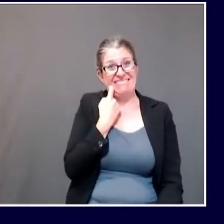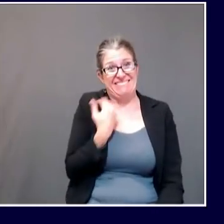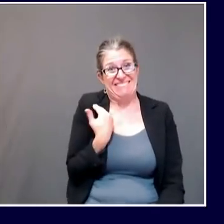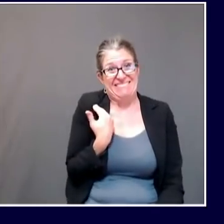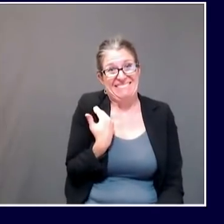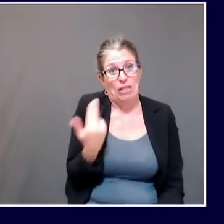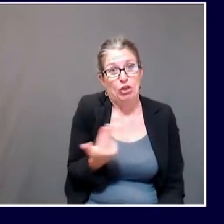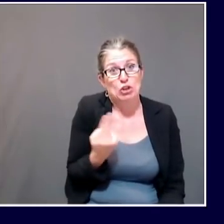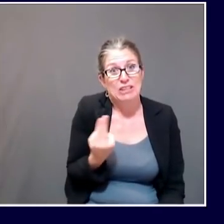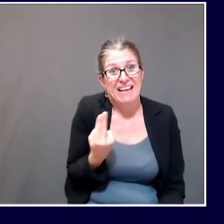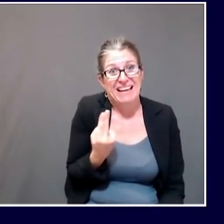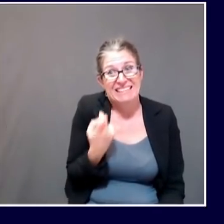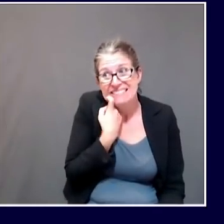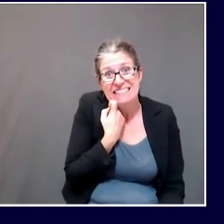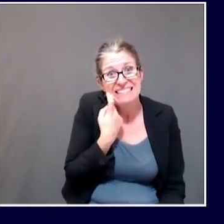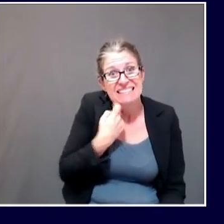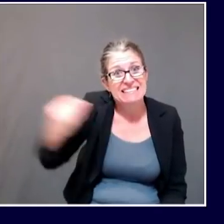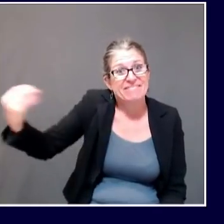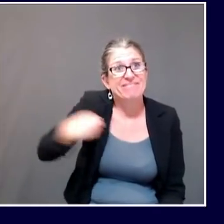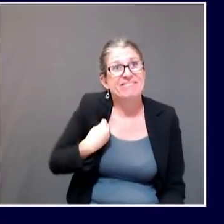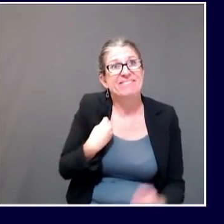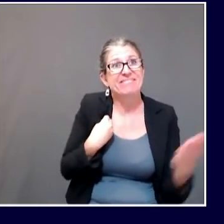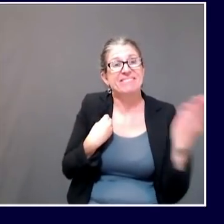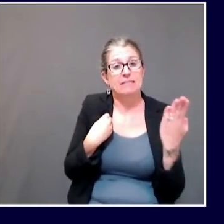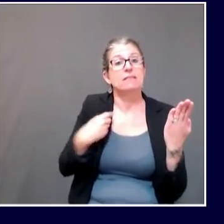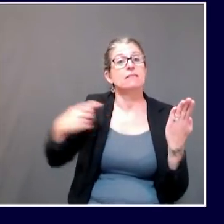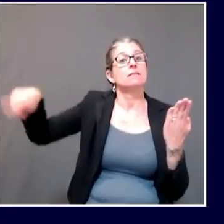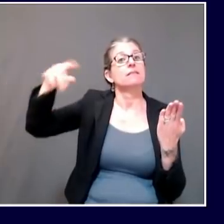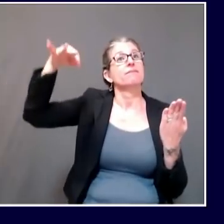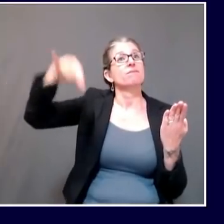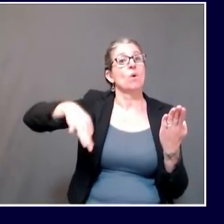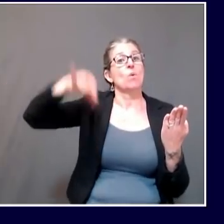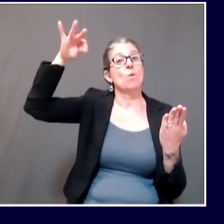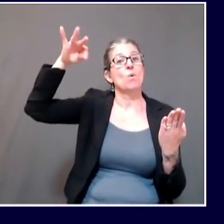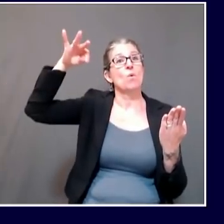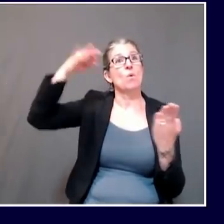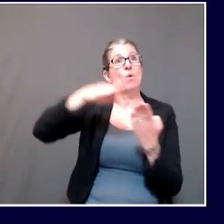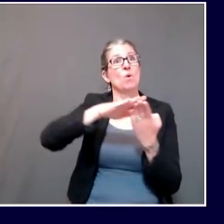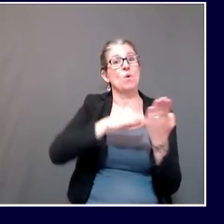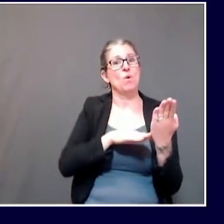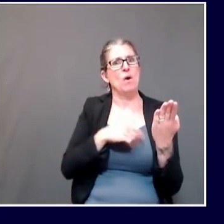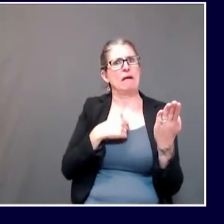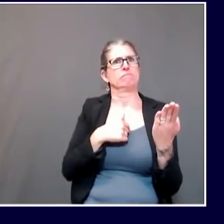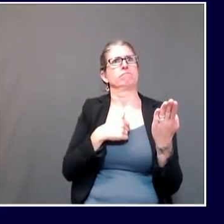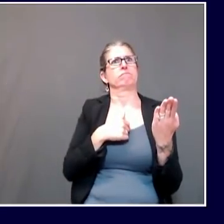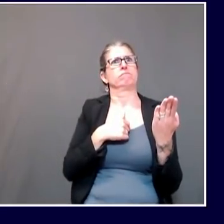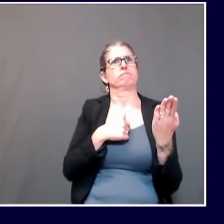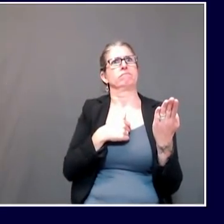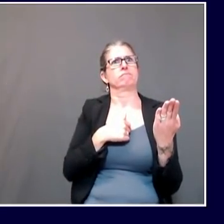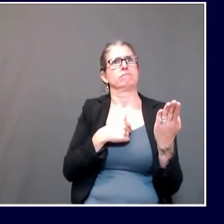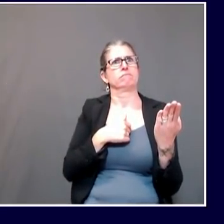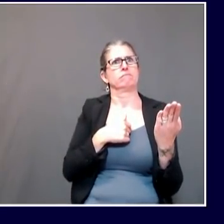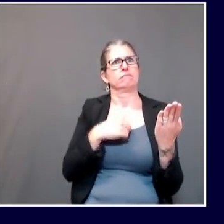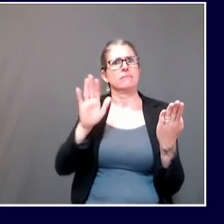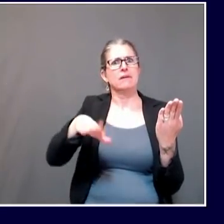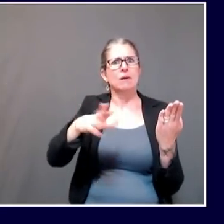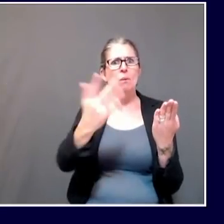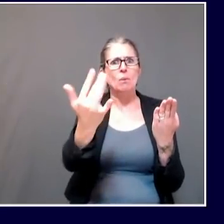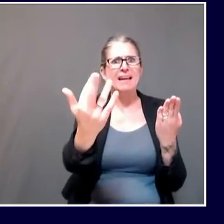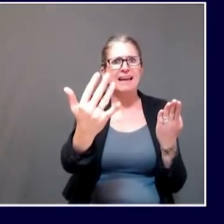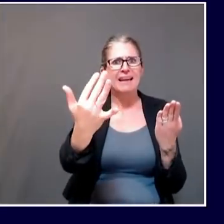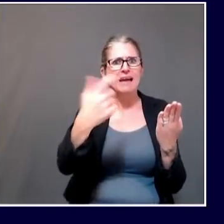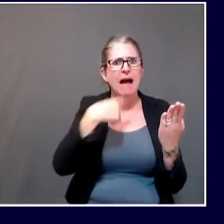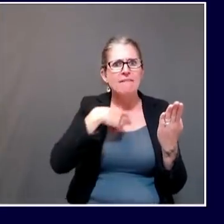so we did not actually have a chance to weigh in beforehand. They told us before the vote that they would still welcome our guidance. It was a draft.